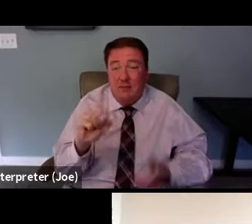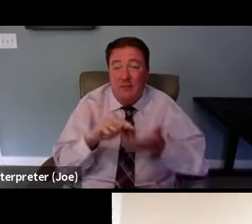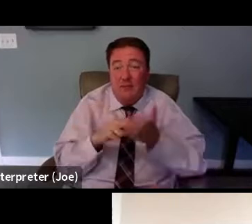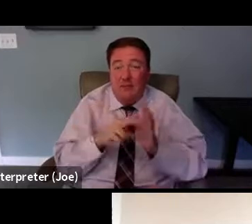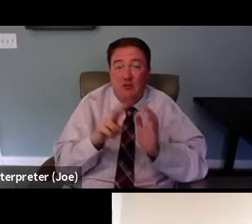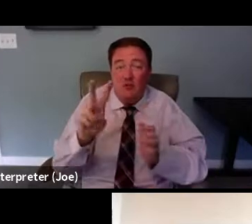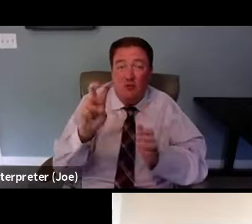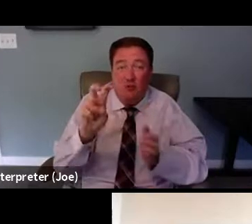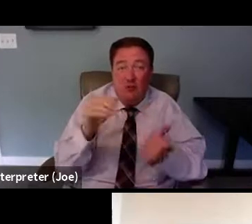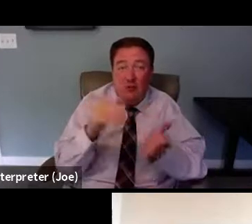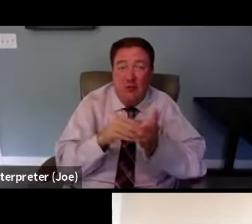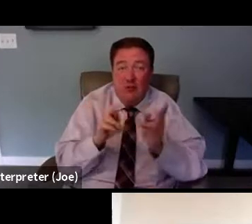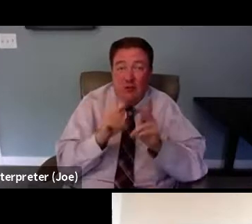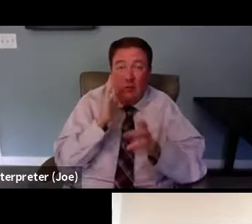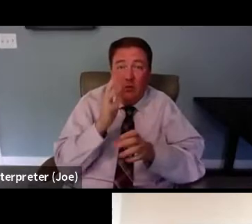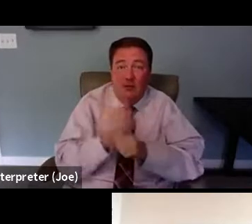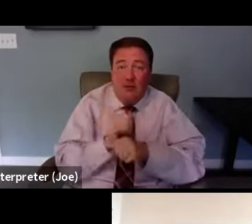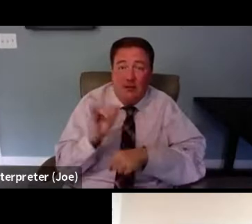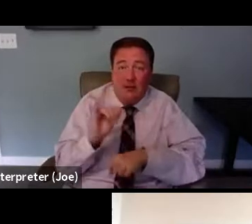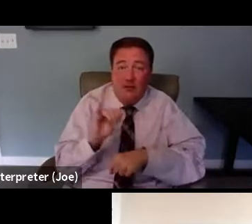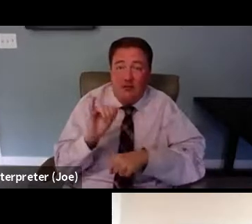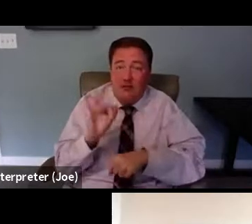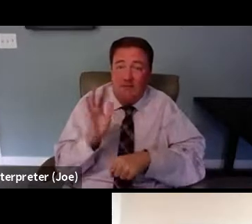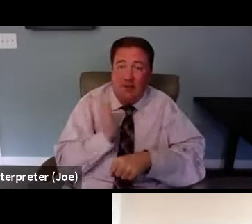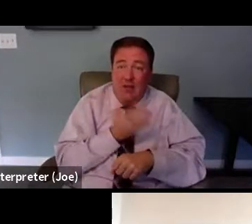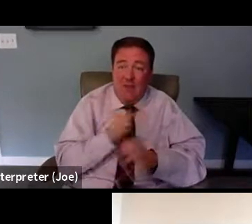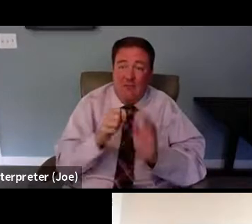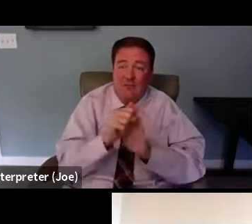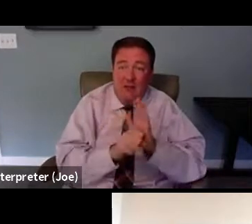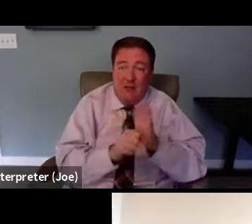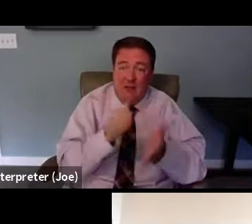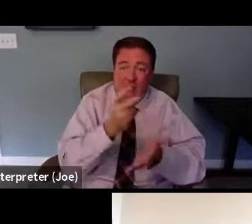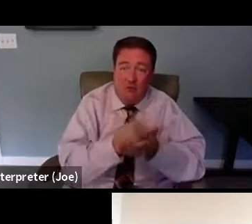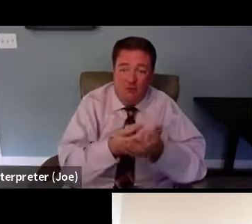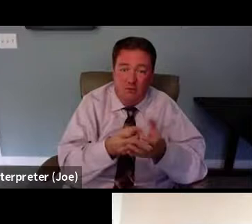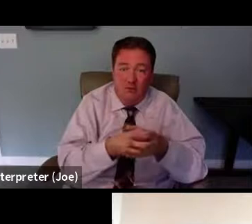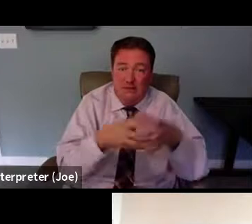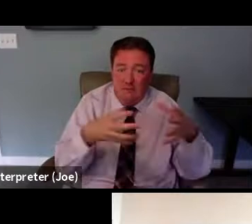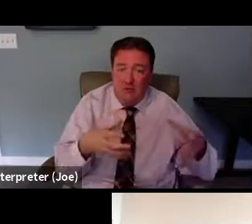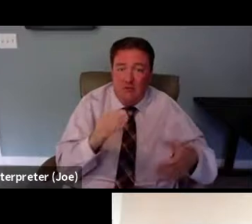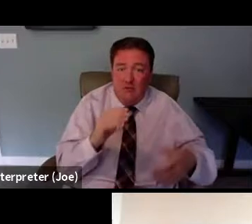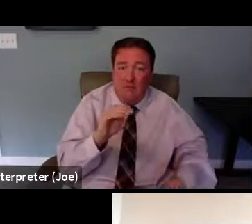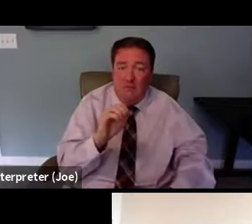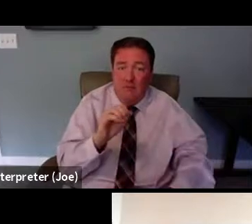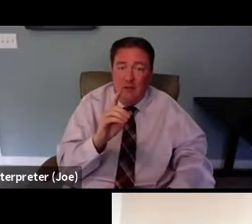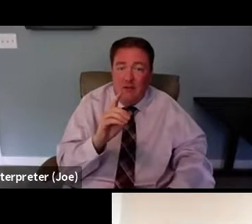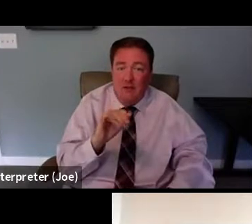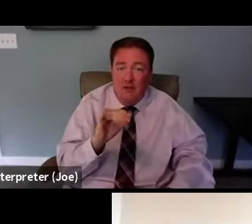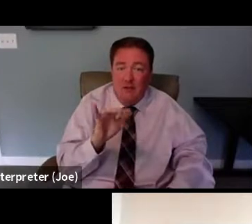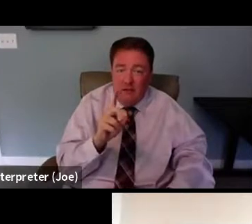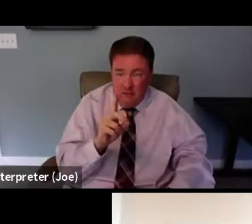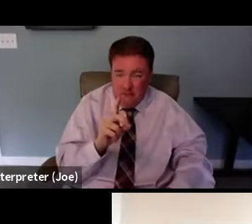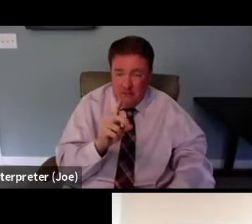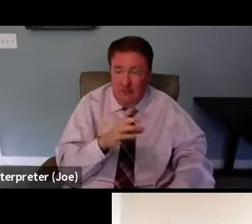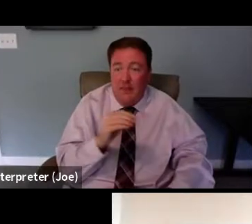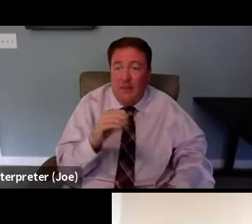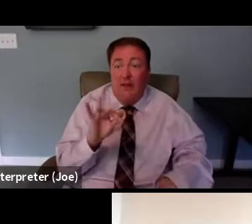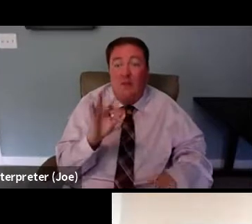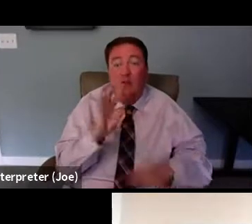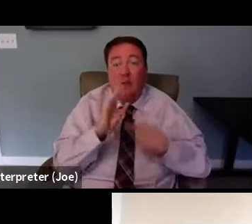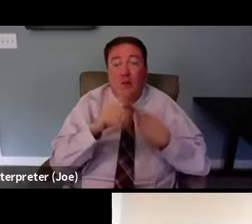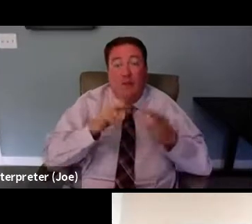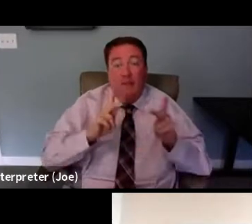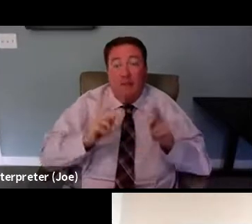who would gain access if our state expanded Medicaid. And in respect to people living with HIV,